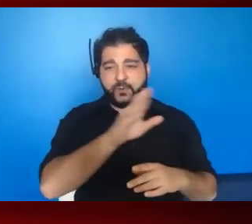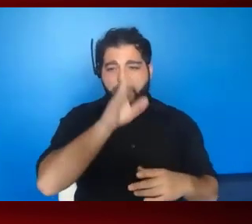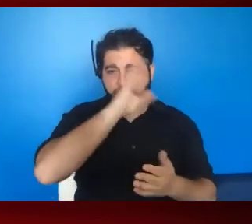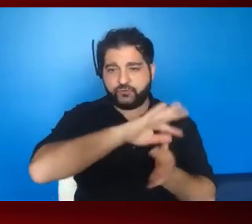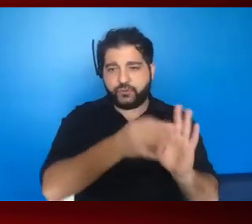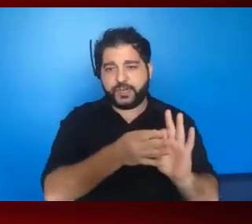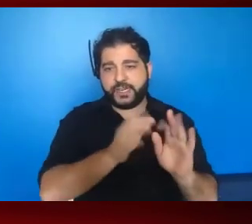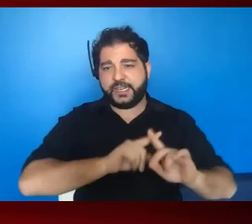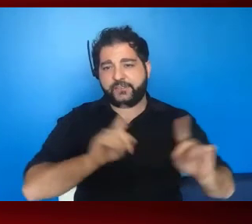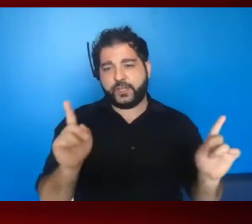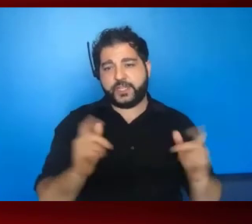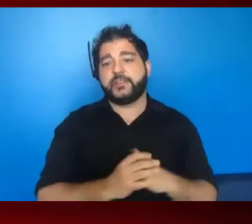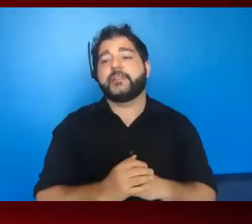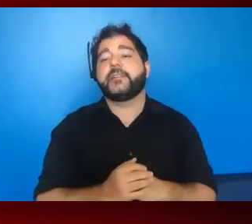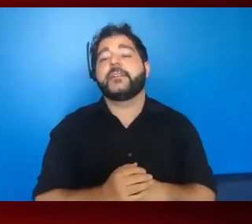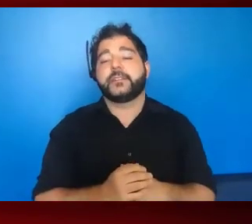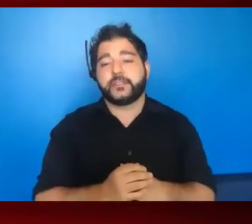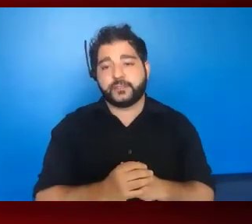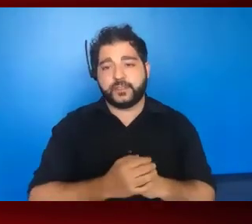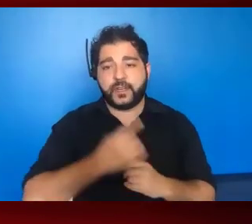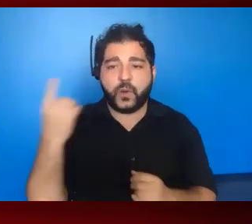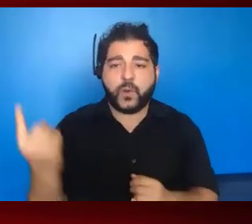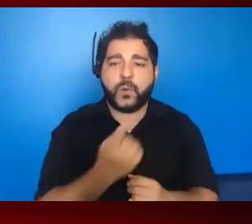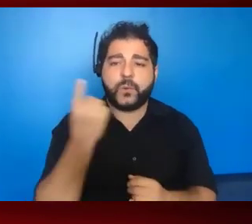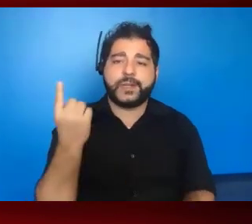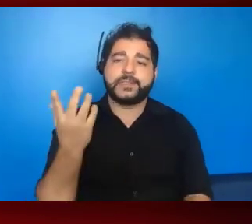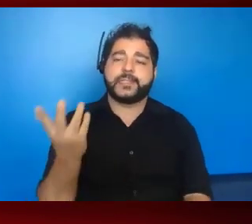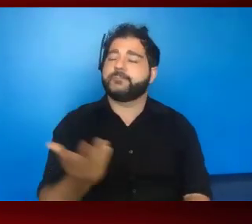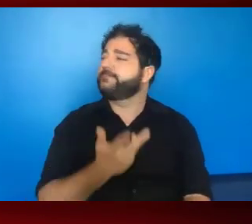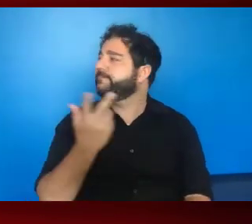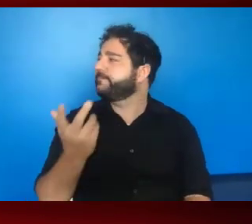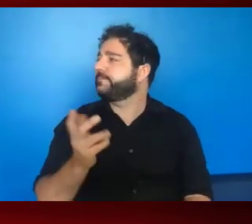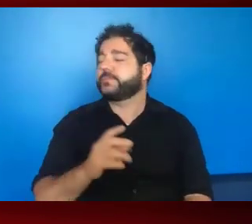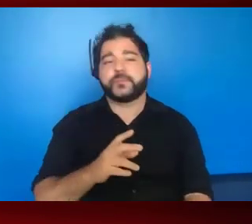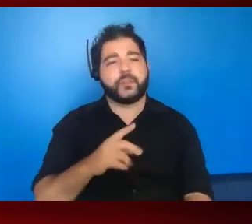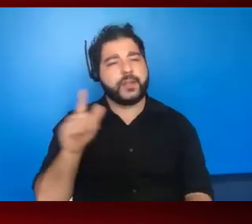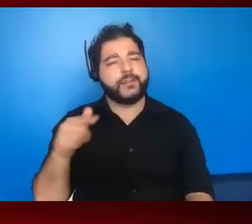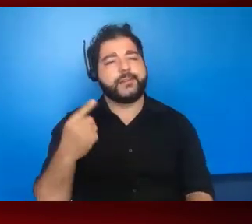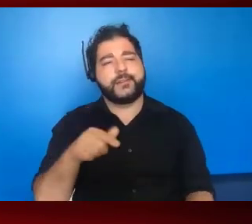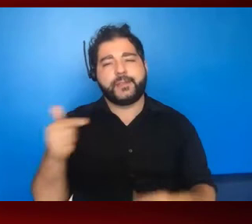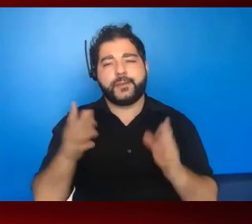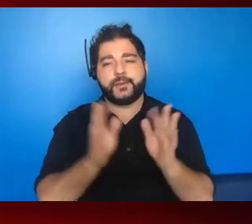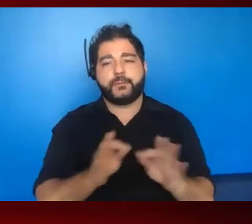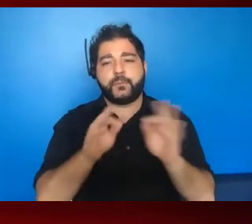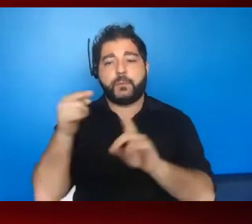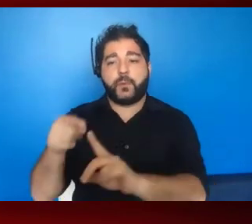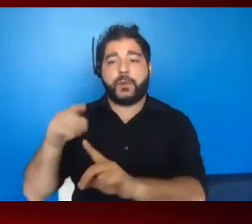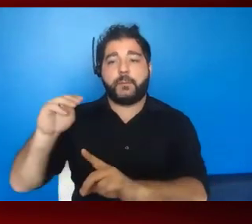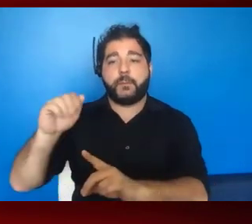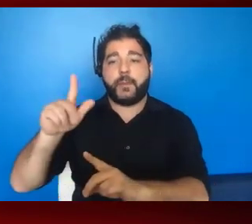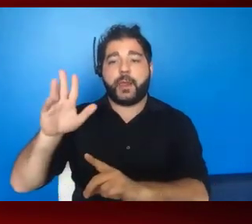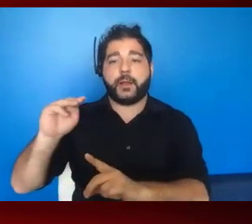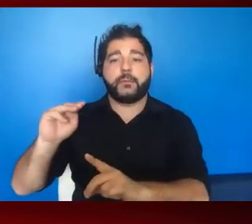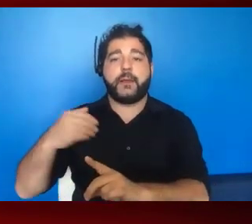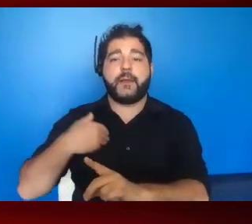different places. And always just see, you know, another important point, you know, that Malcolm made was